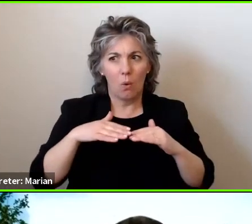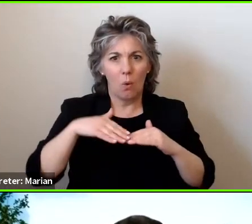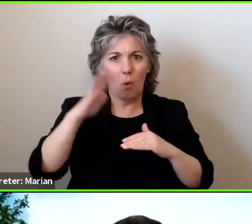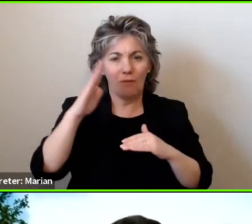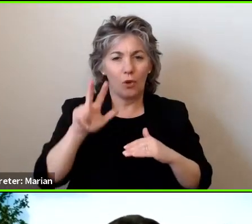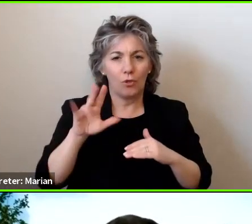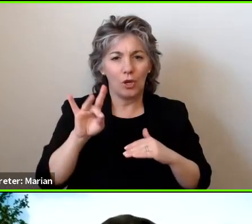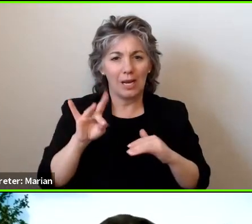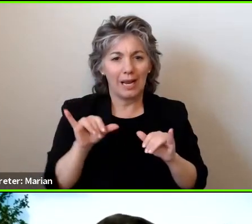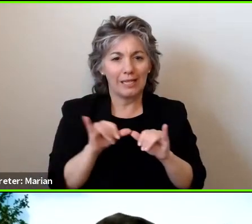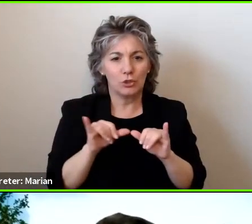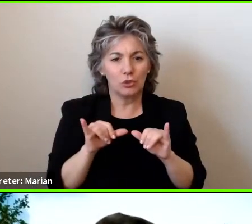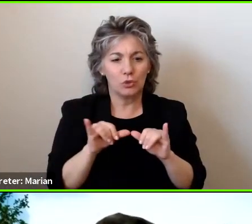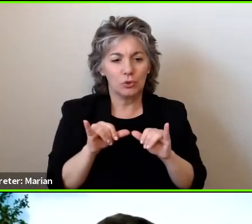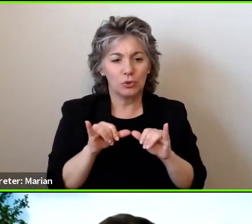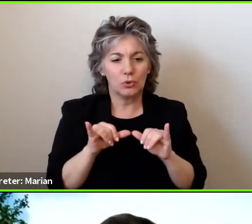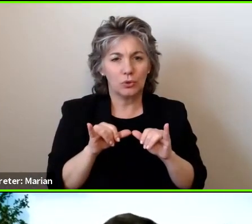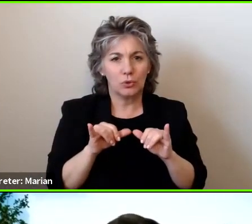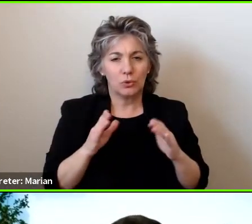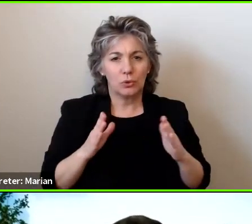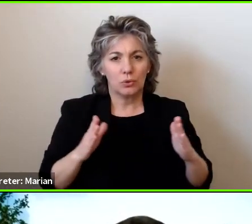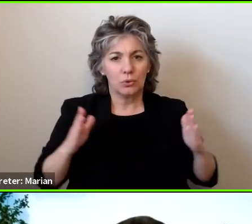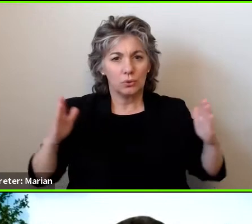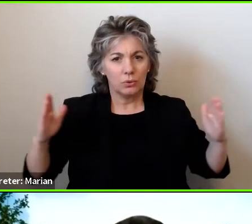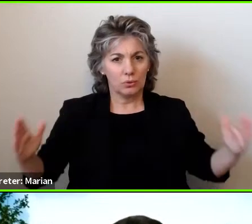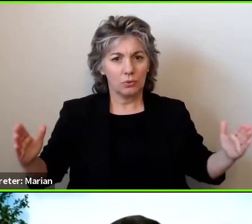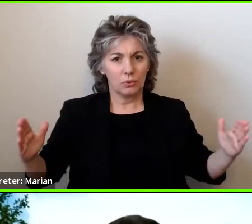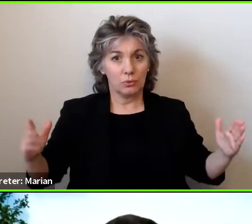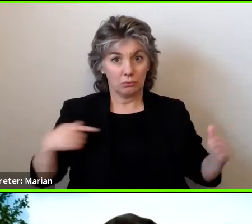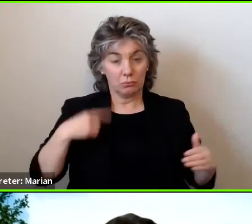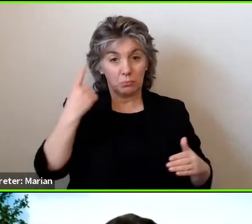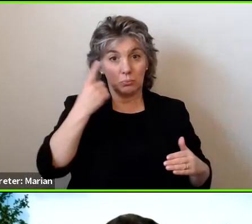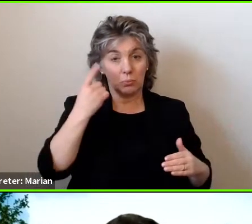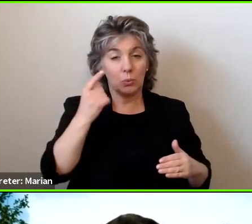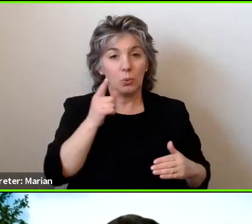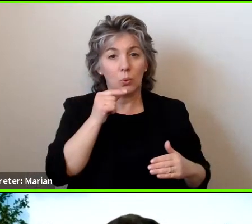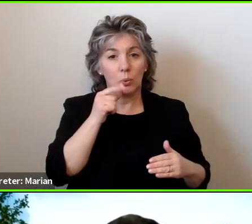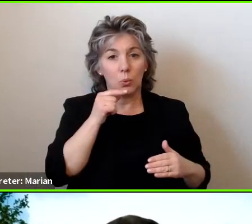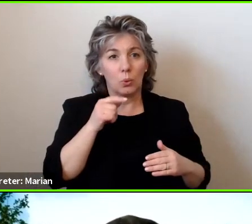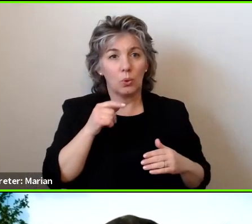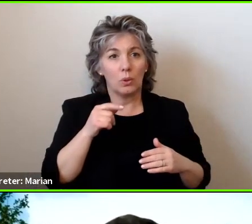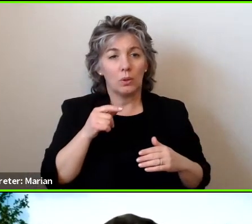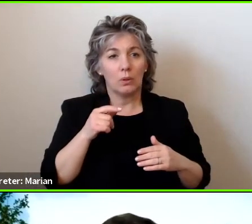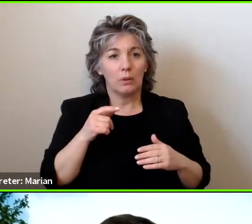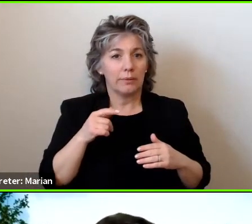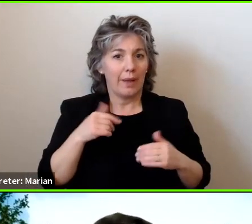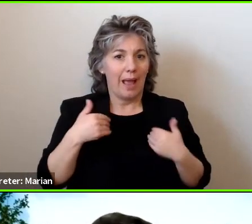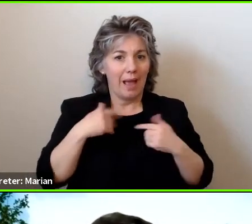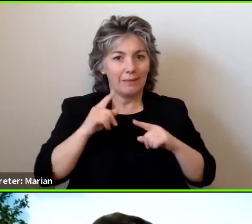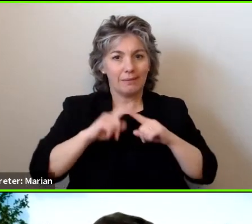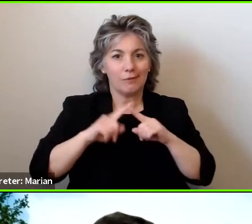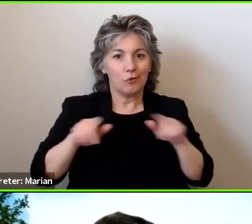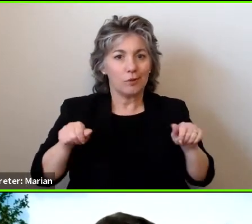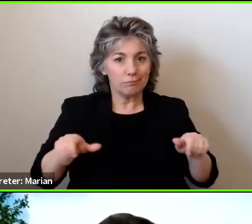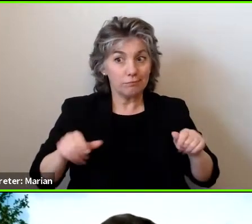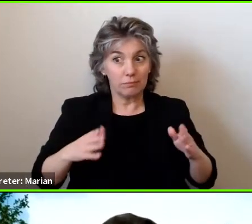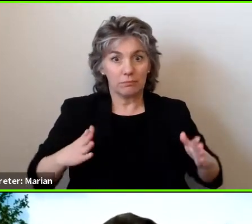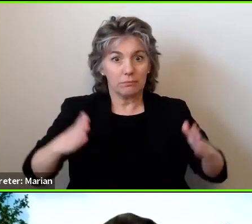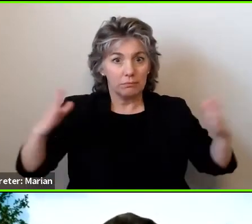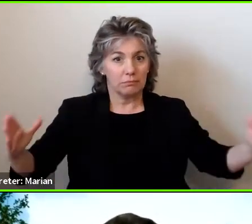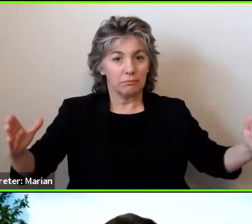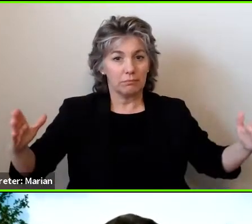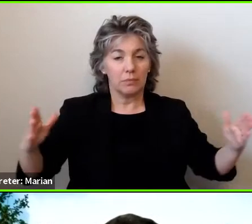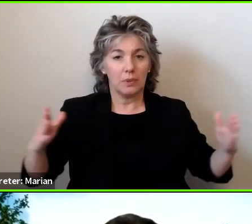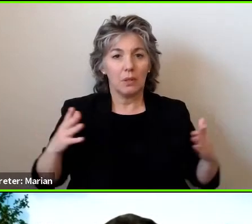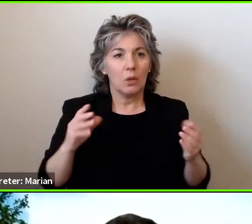you know, I just want to make sure that any of this is accessible for people who are using all kinds of devices and people aren't